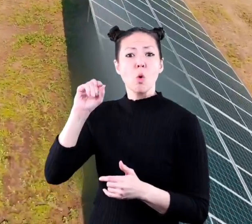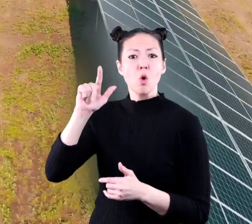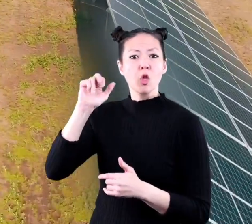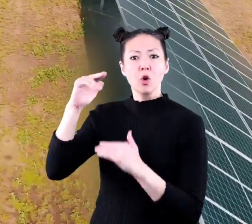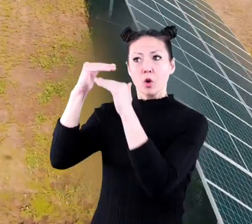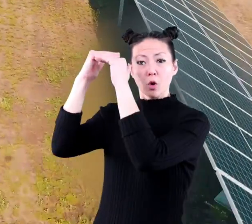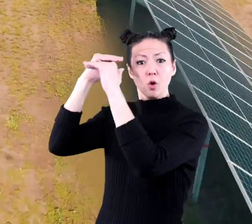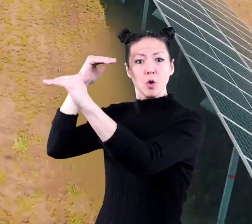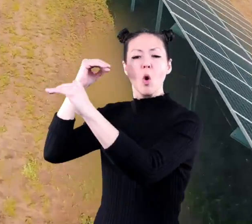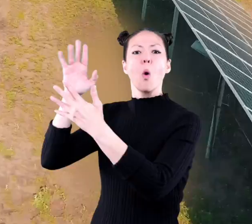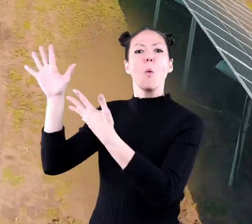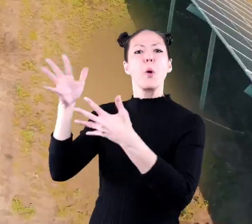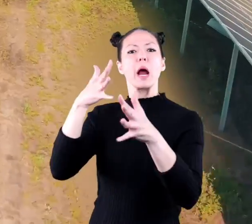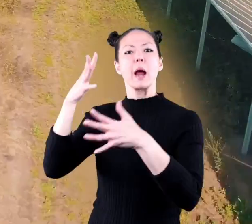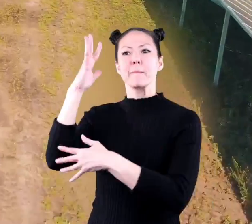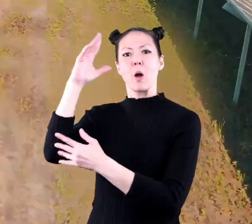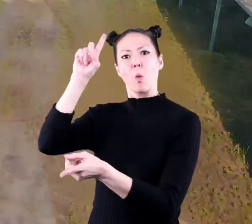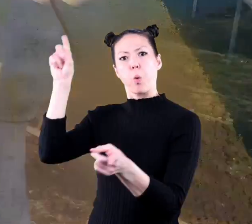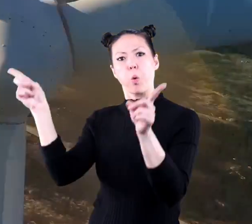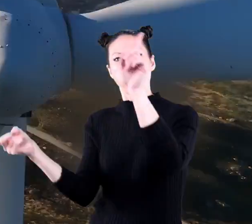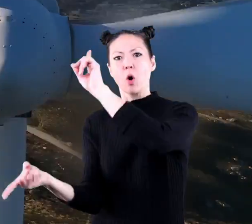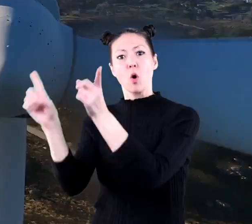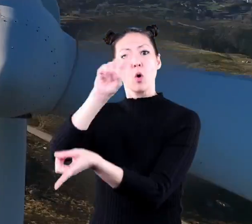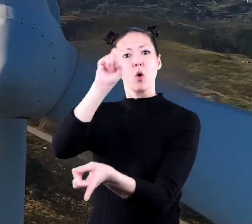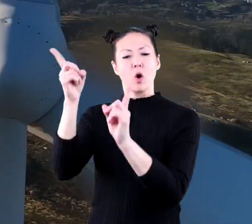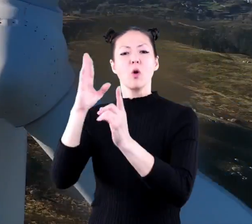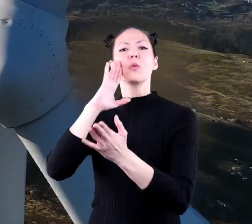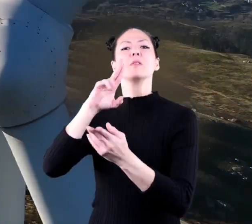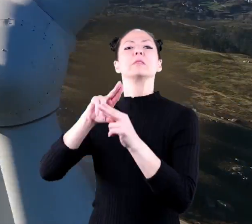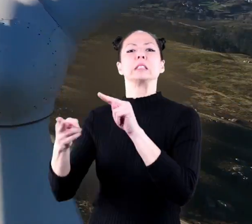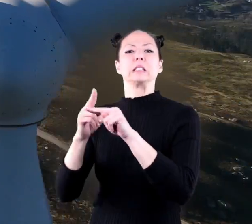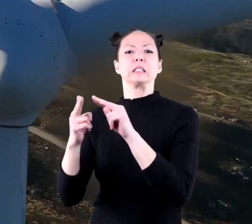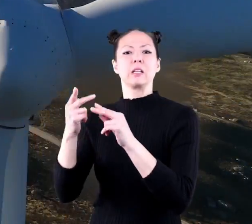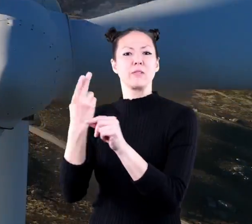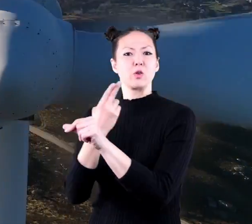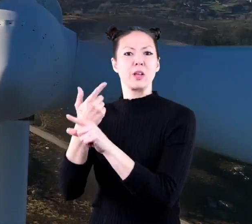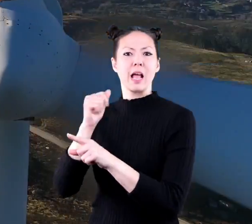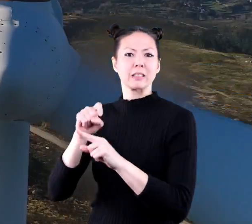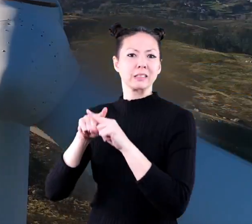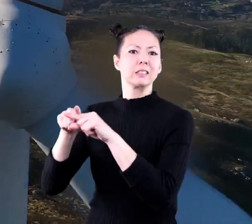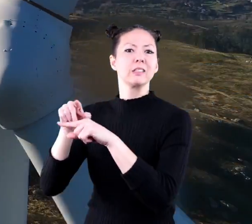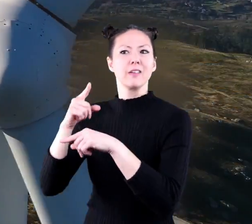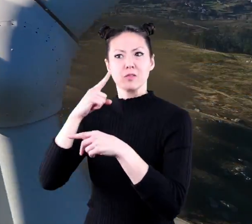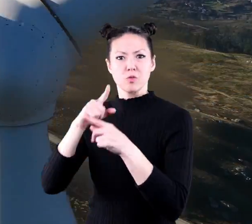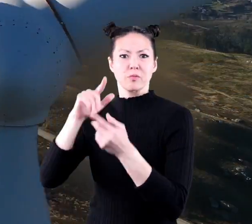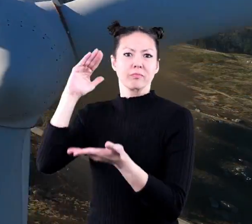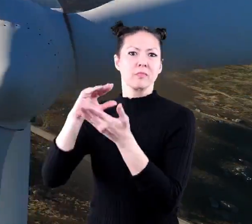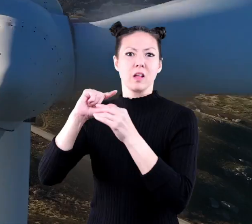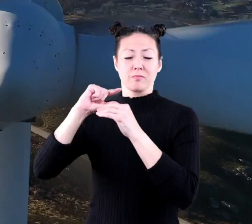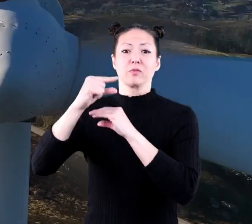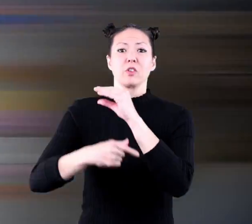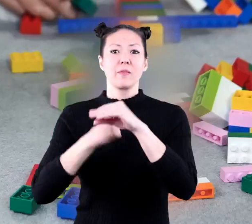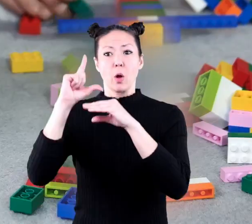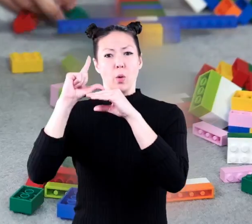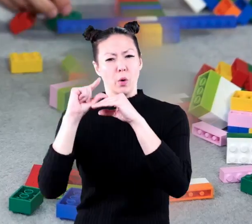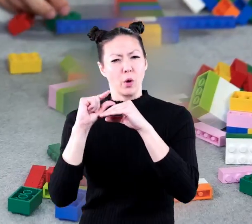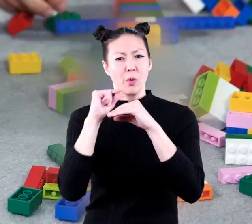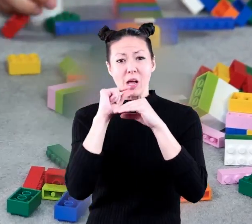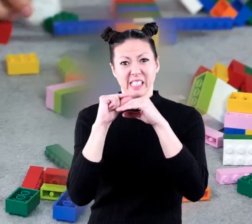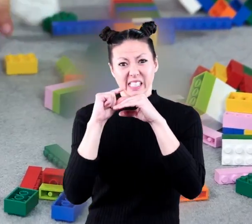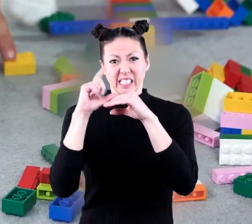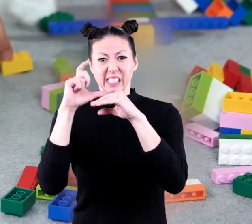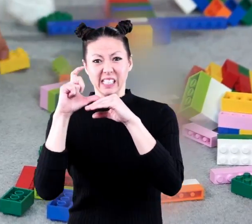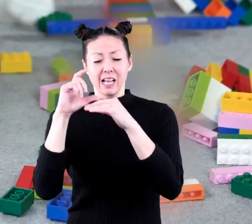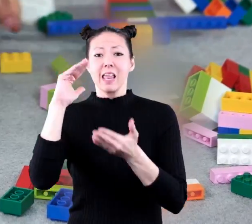as solar or wind power, can help decrease the gases released into the atmosphere. Use less